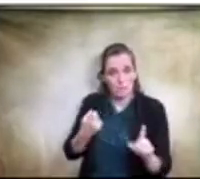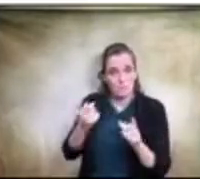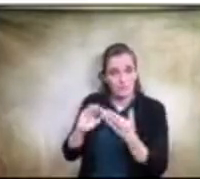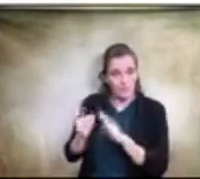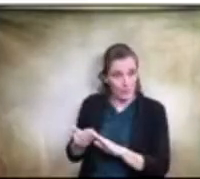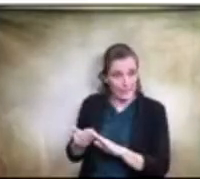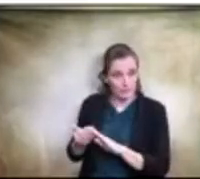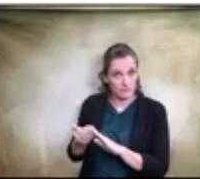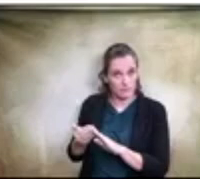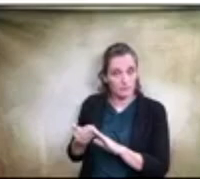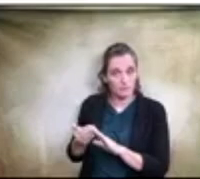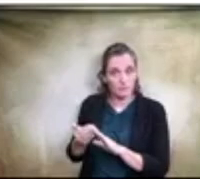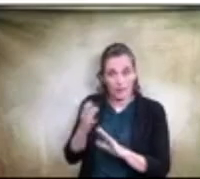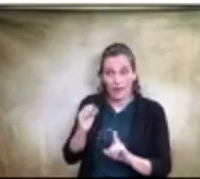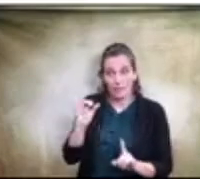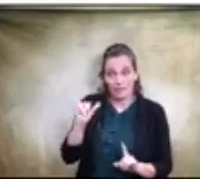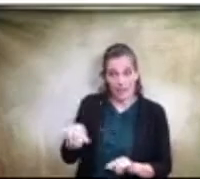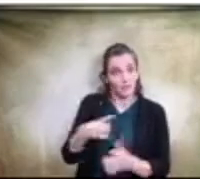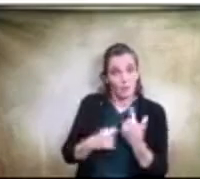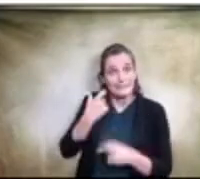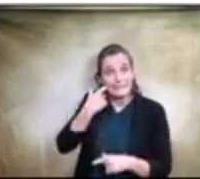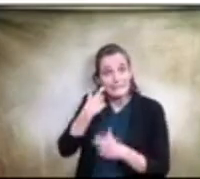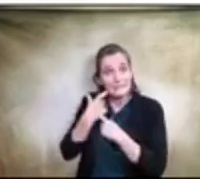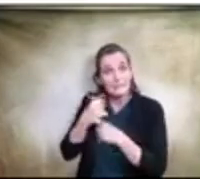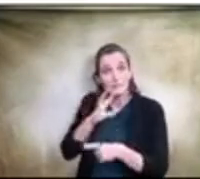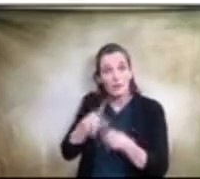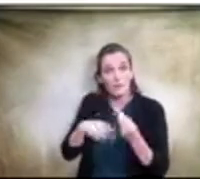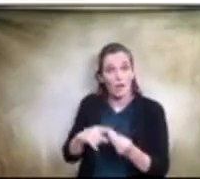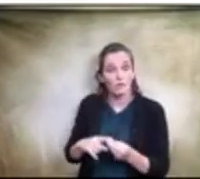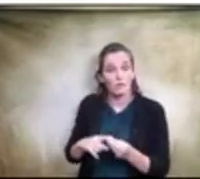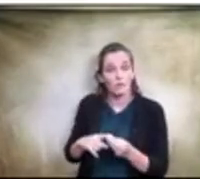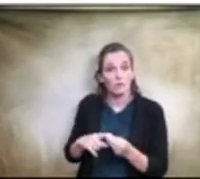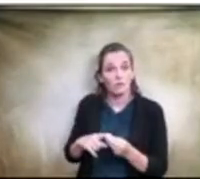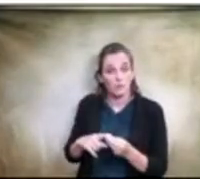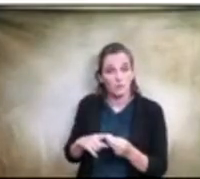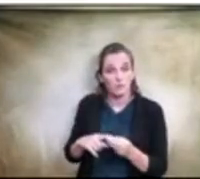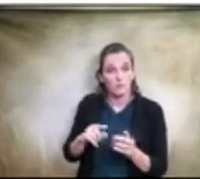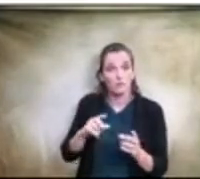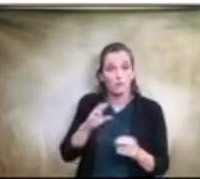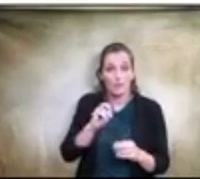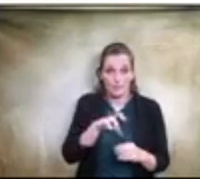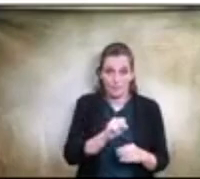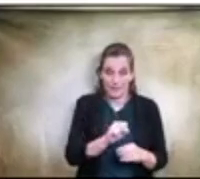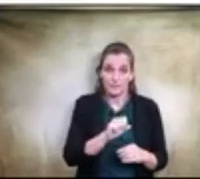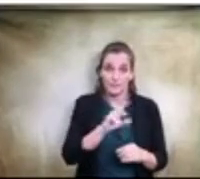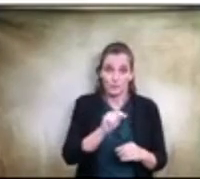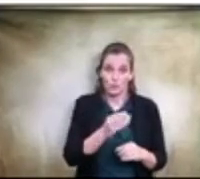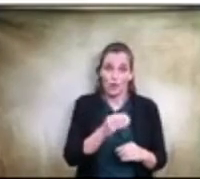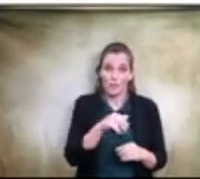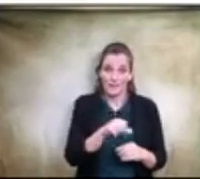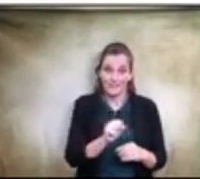as what we were just talking about, uh, Ms. Thomas, Ms. Celadon were both mentioning the,